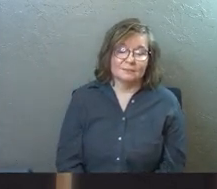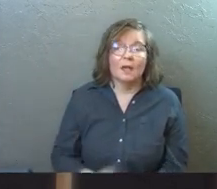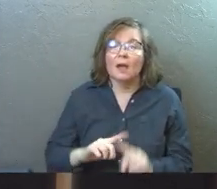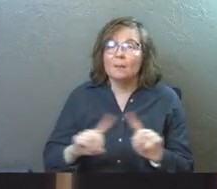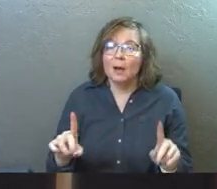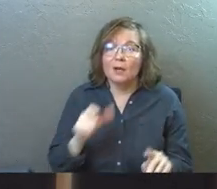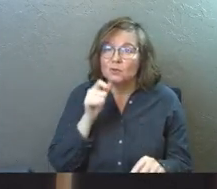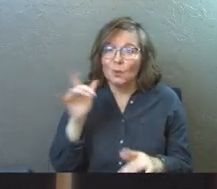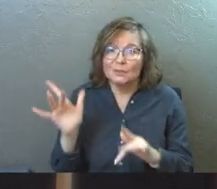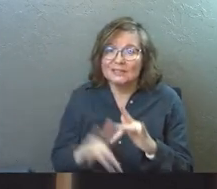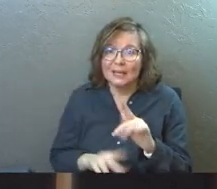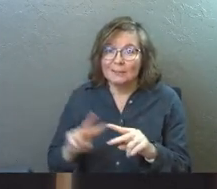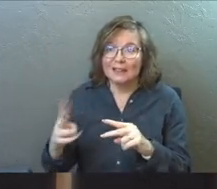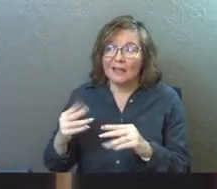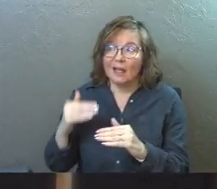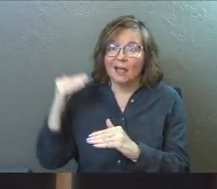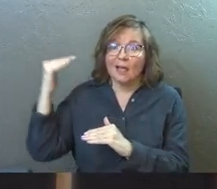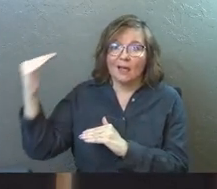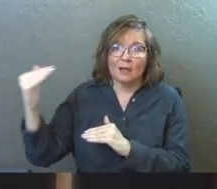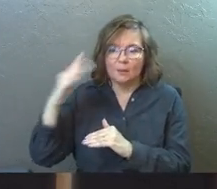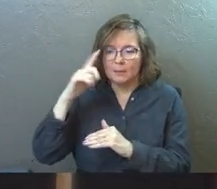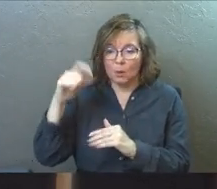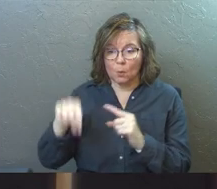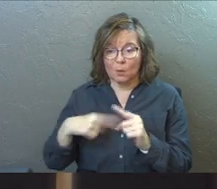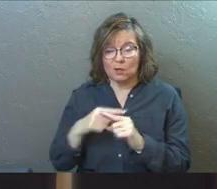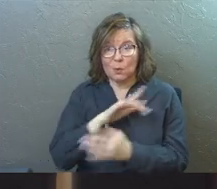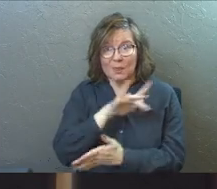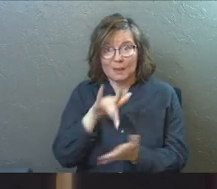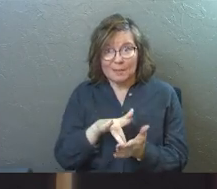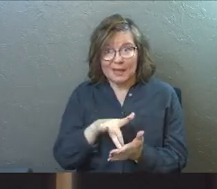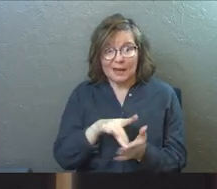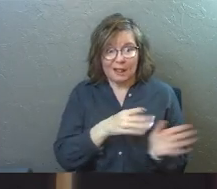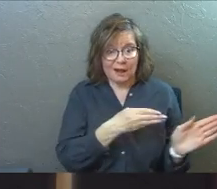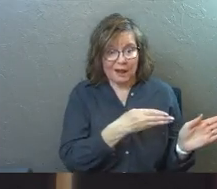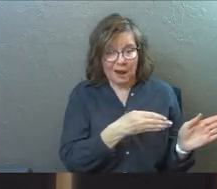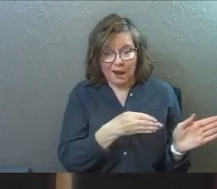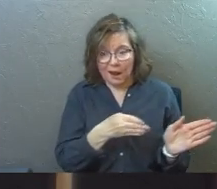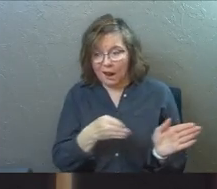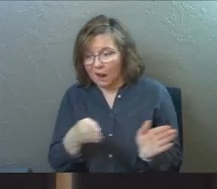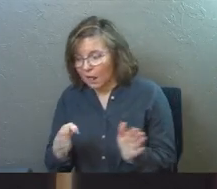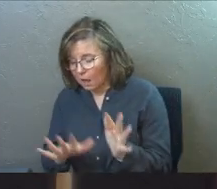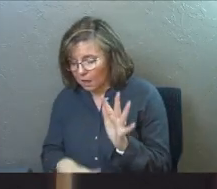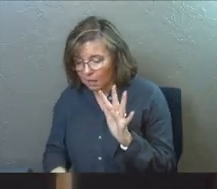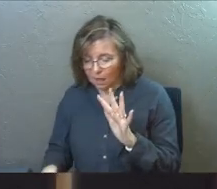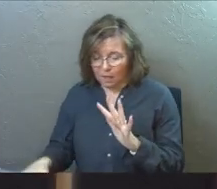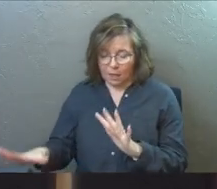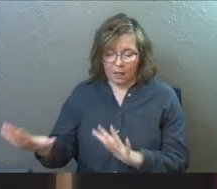But don't skip to the second step because when you're in the middle of it, it feels like you're losing.